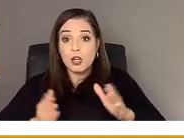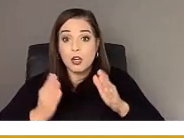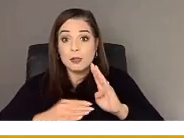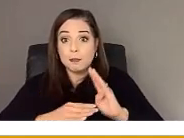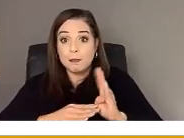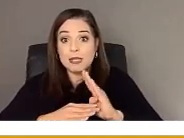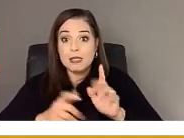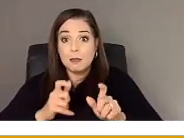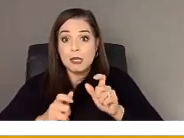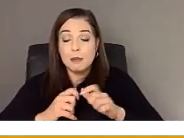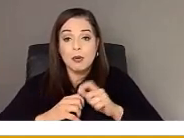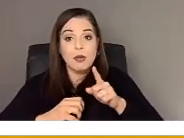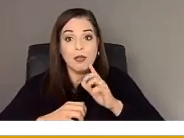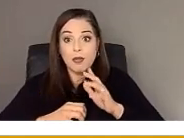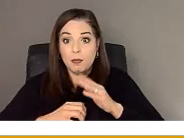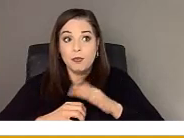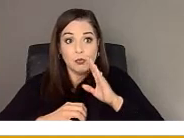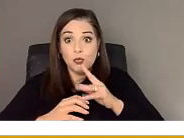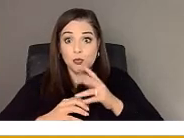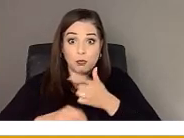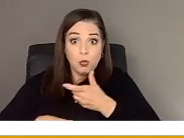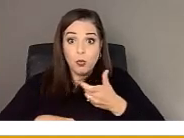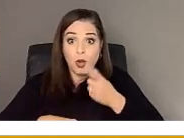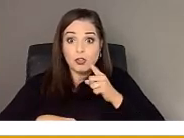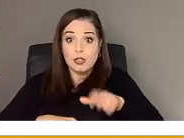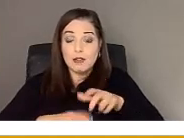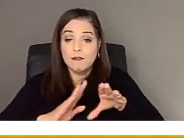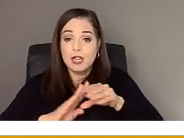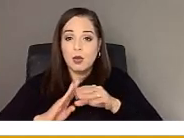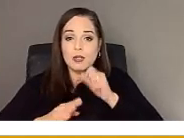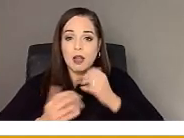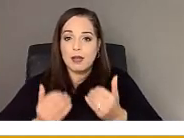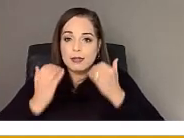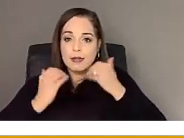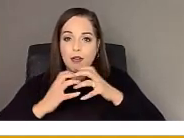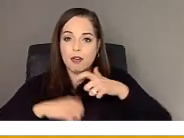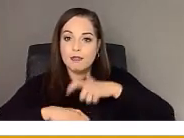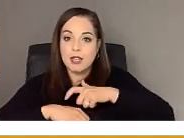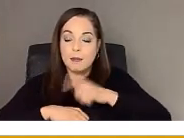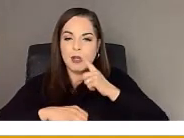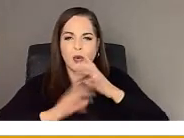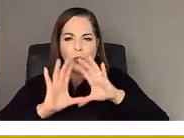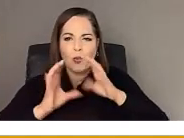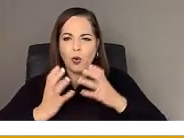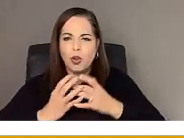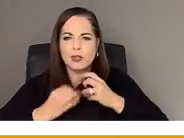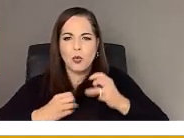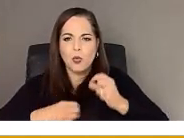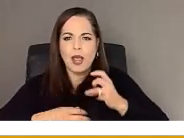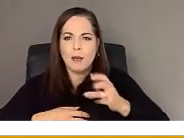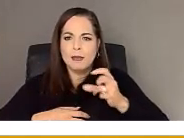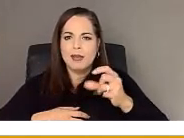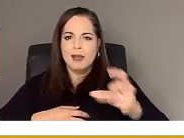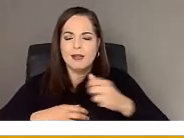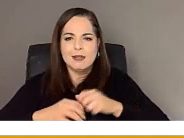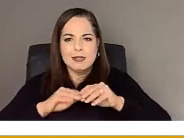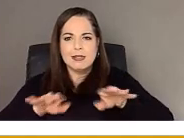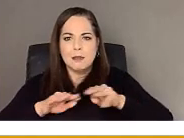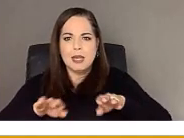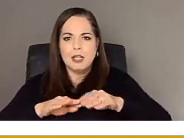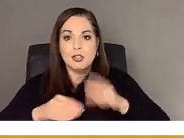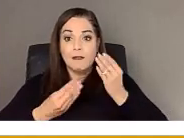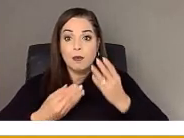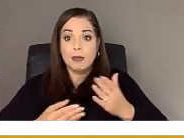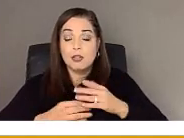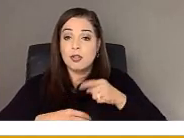knowing that they won't take up too much time. And also in the world of rapid dissemination of information, it reflects that it